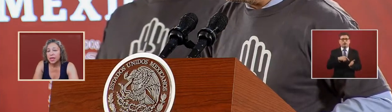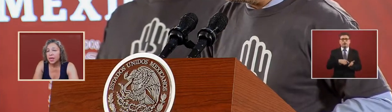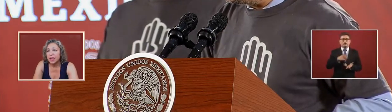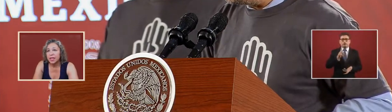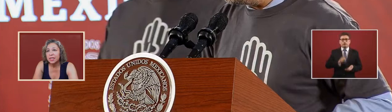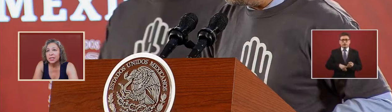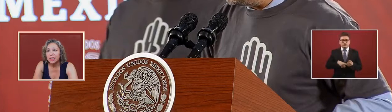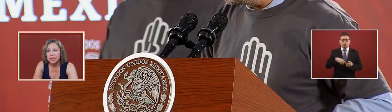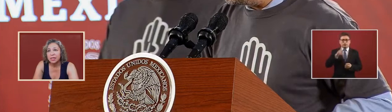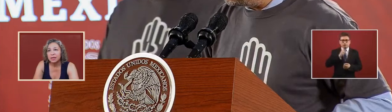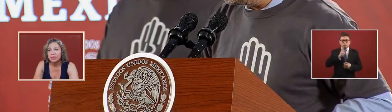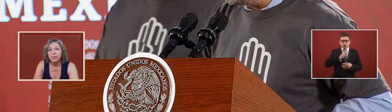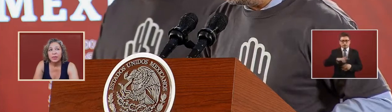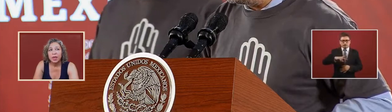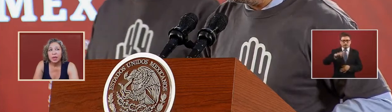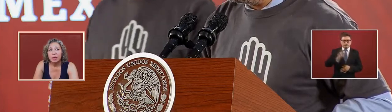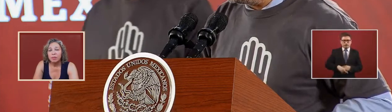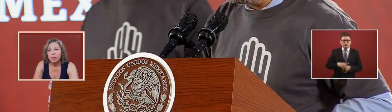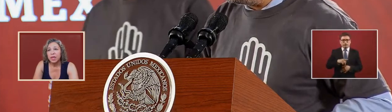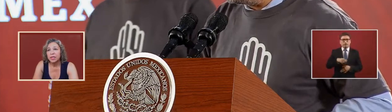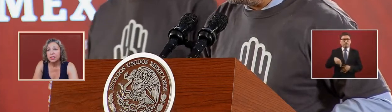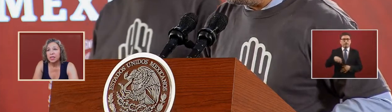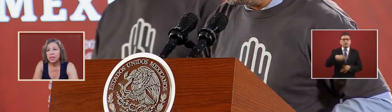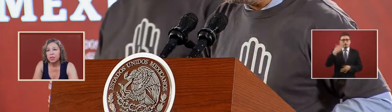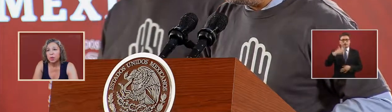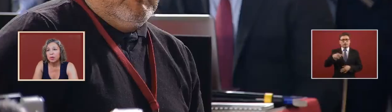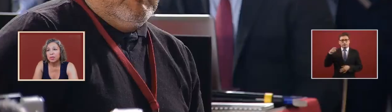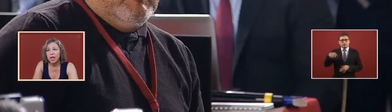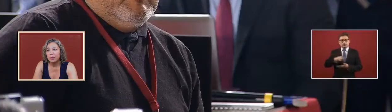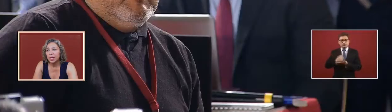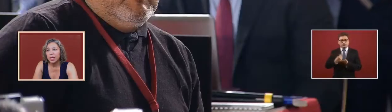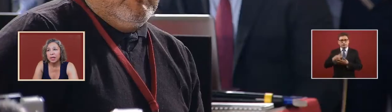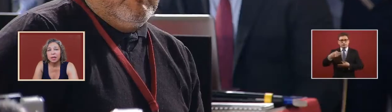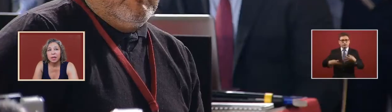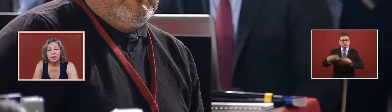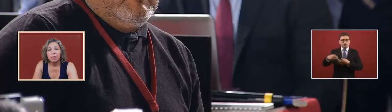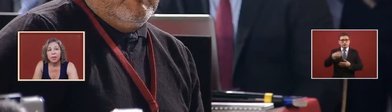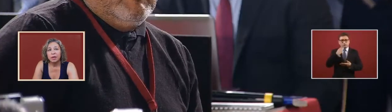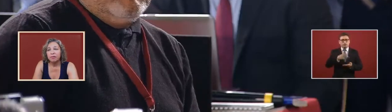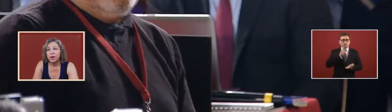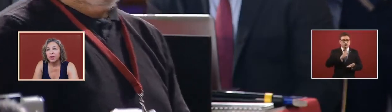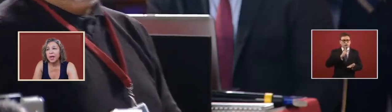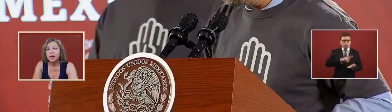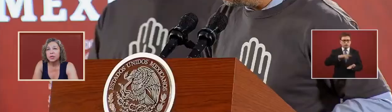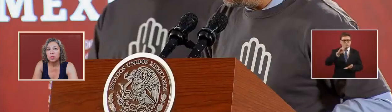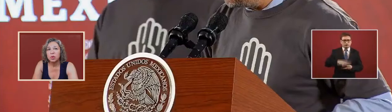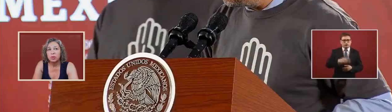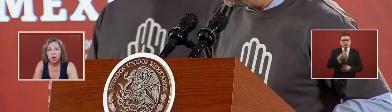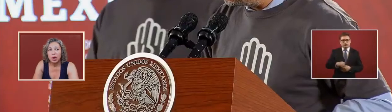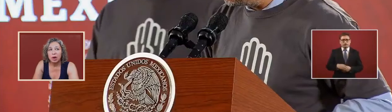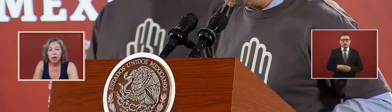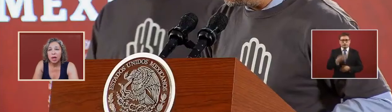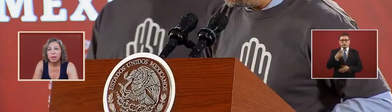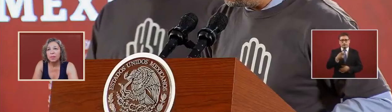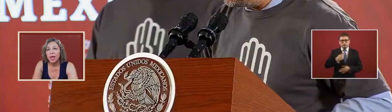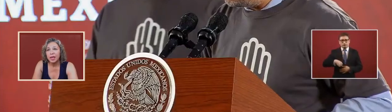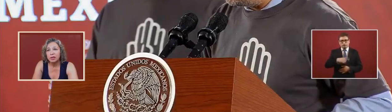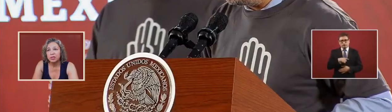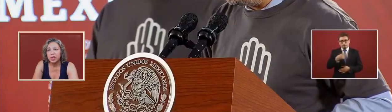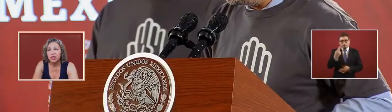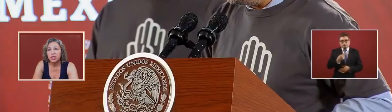is not illicit because that's what was happening in front of that we'll put our